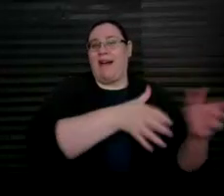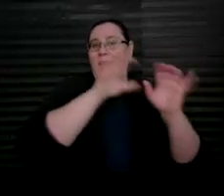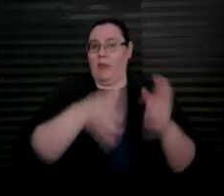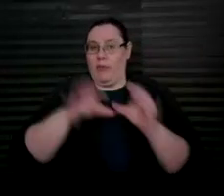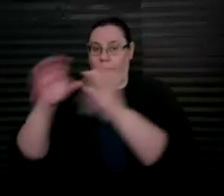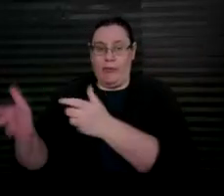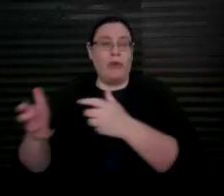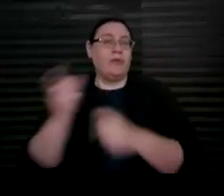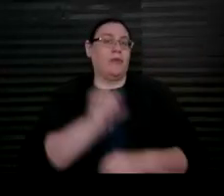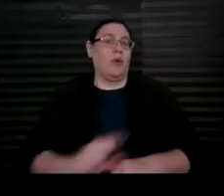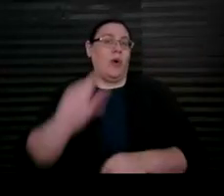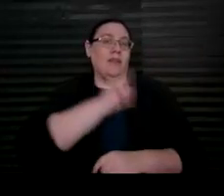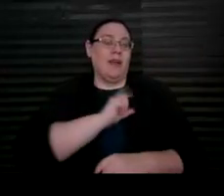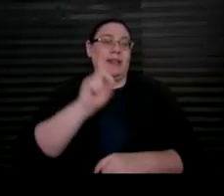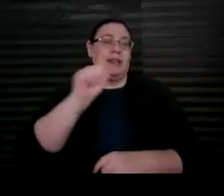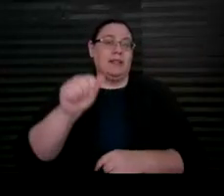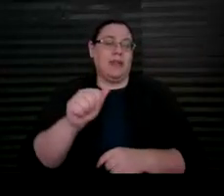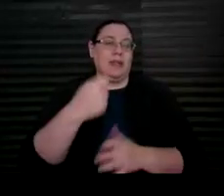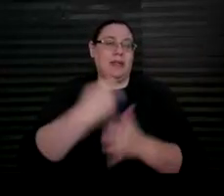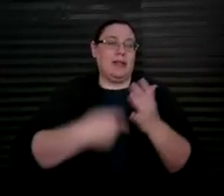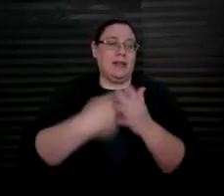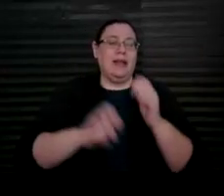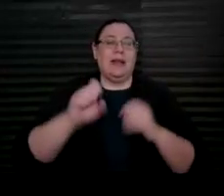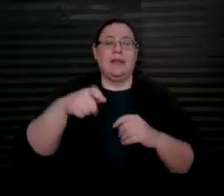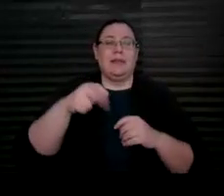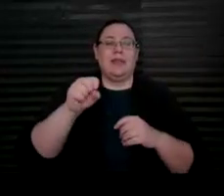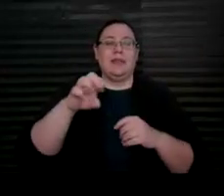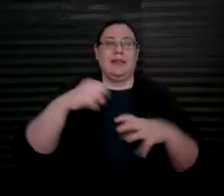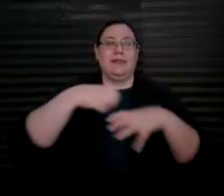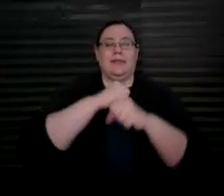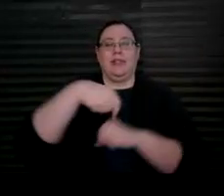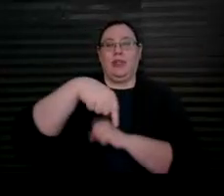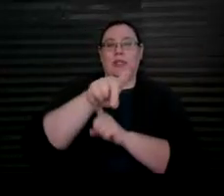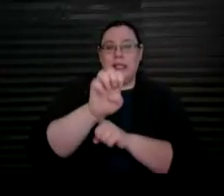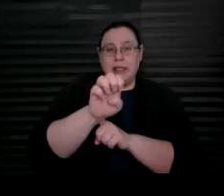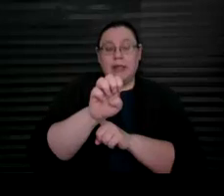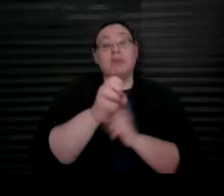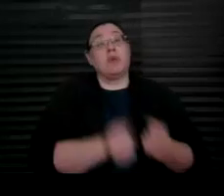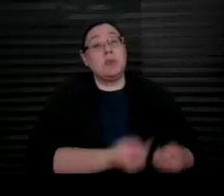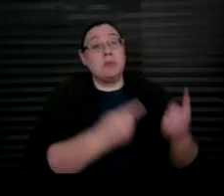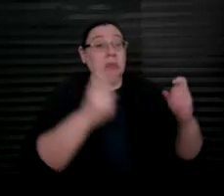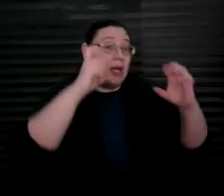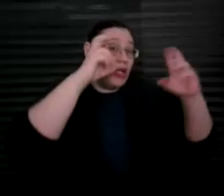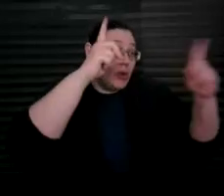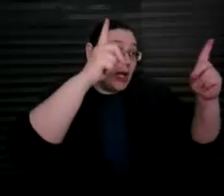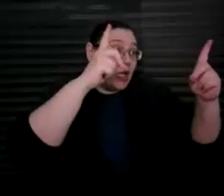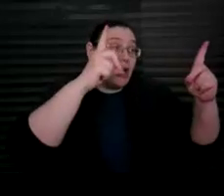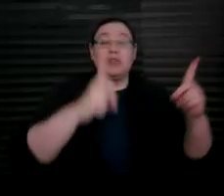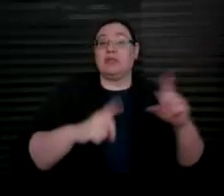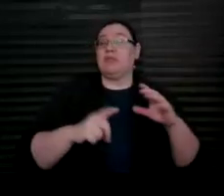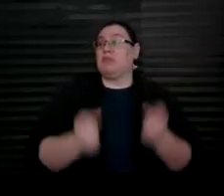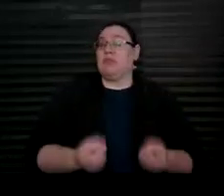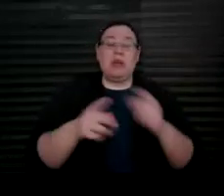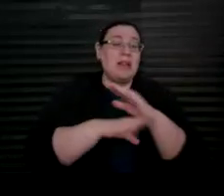disability expenses. For example, they can be spent on education, basic living expenses